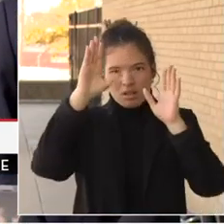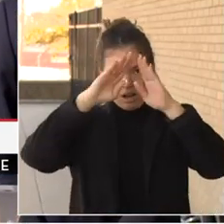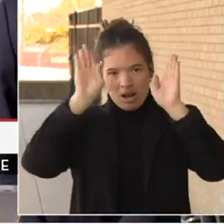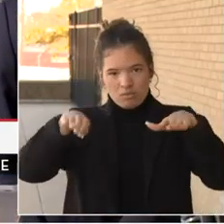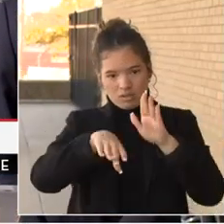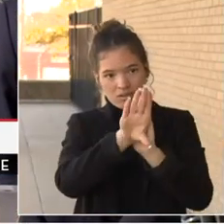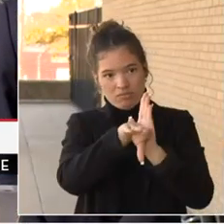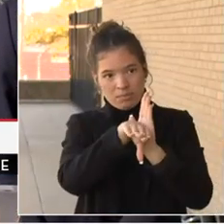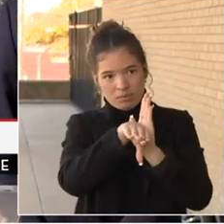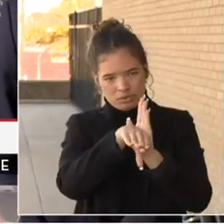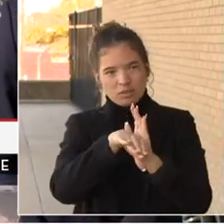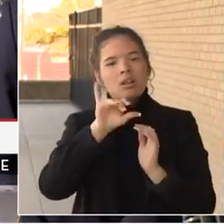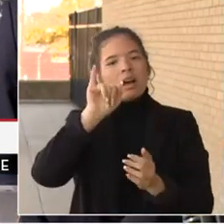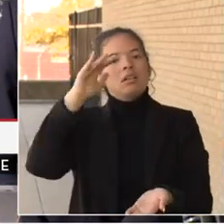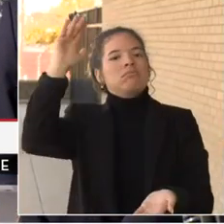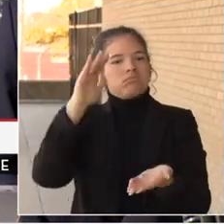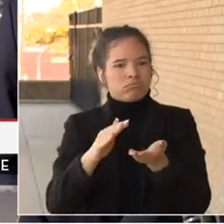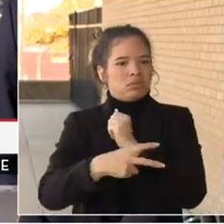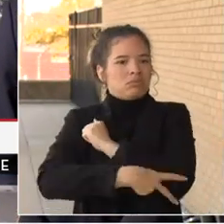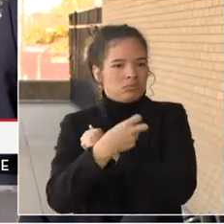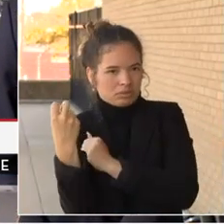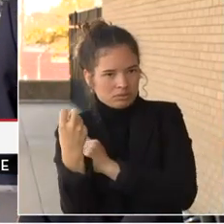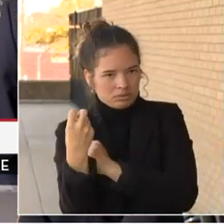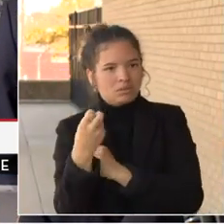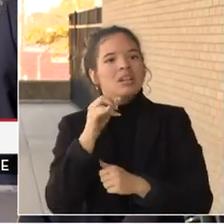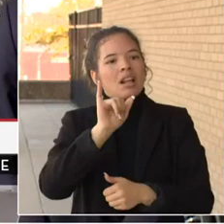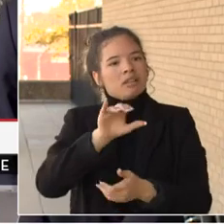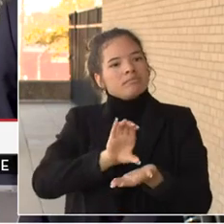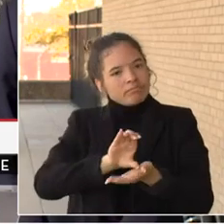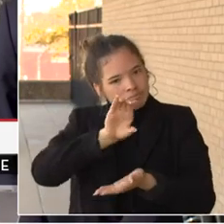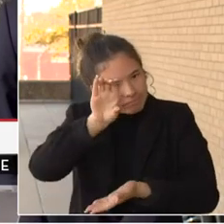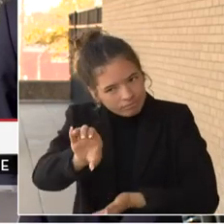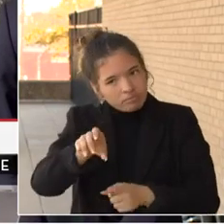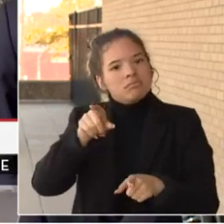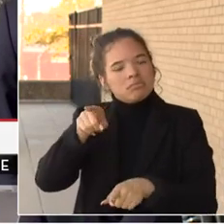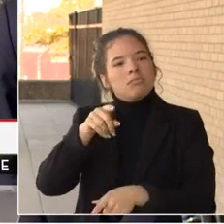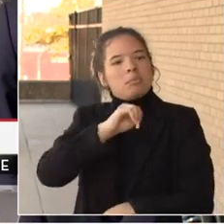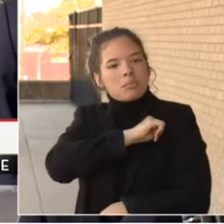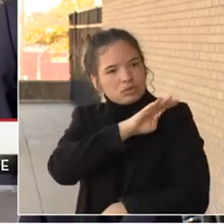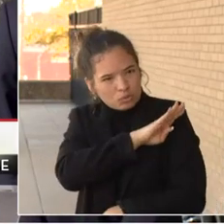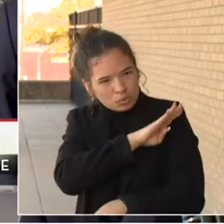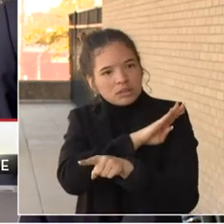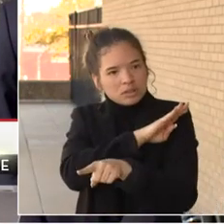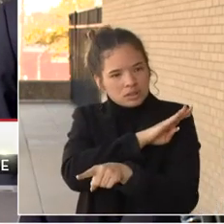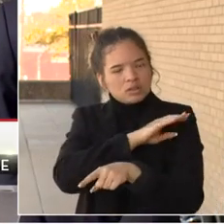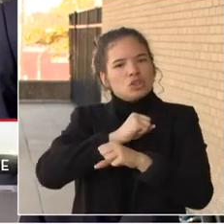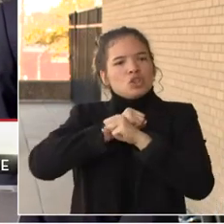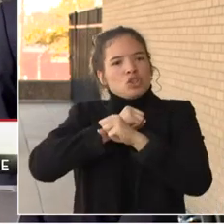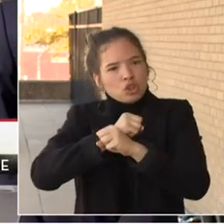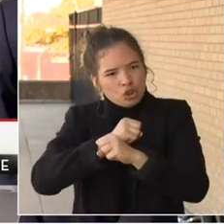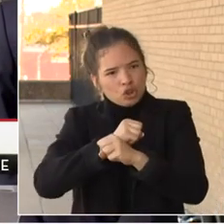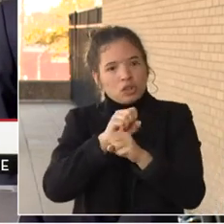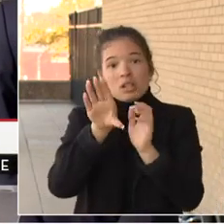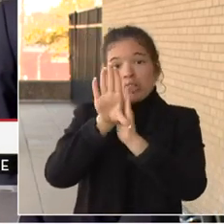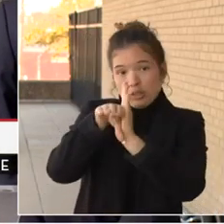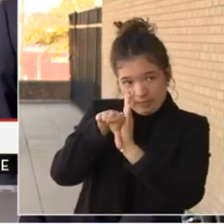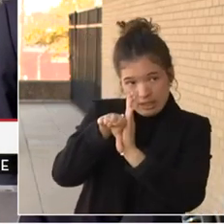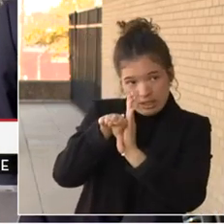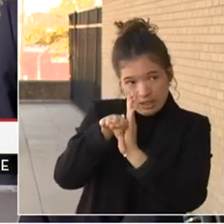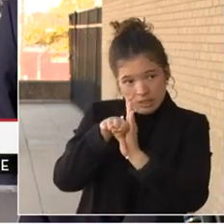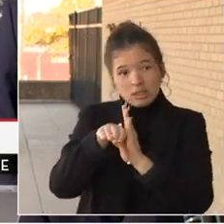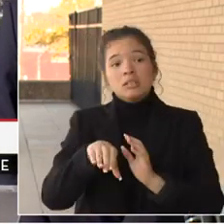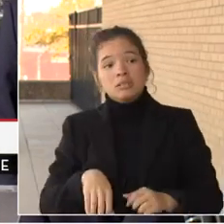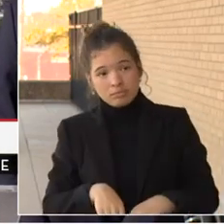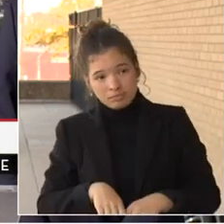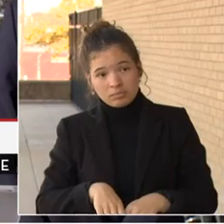I encourage you all to invest in the mayor's private security camera rebate program. Camera footage plays a critical role